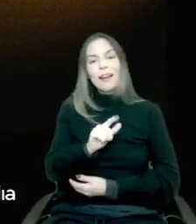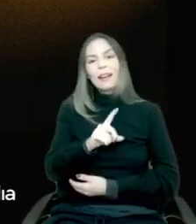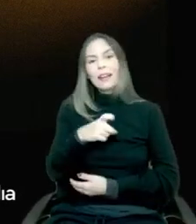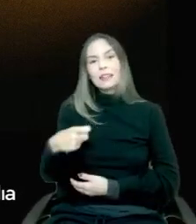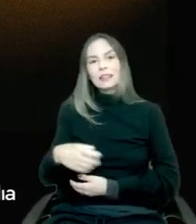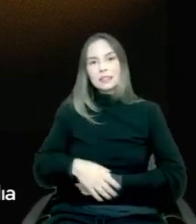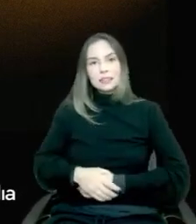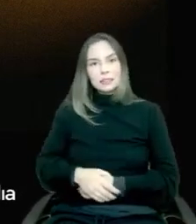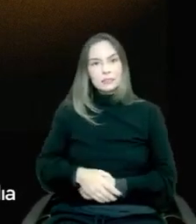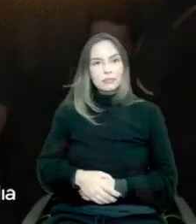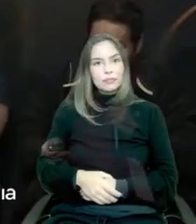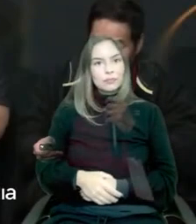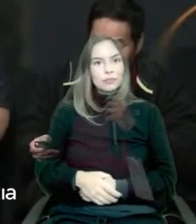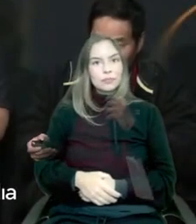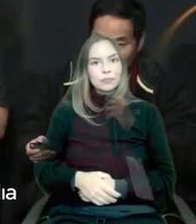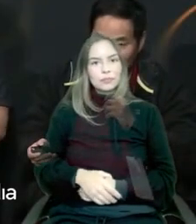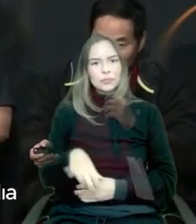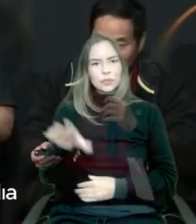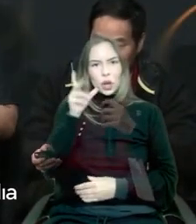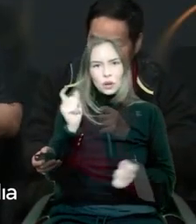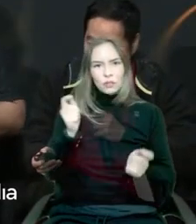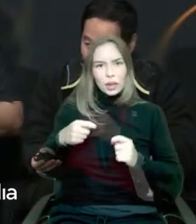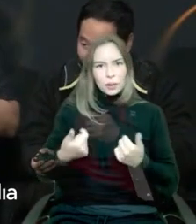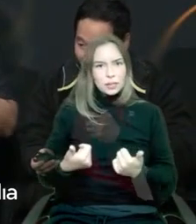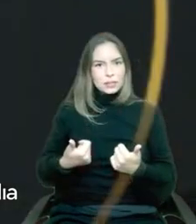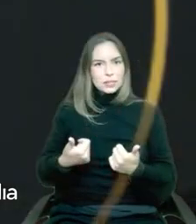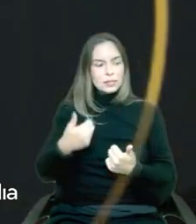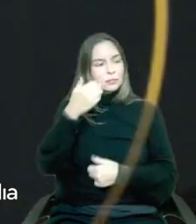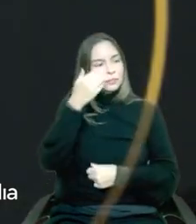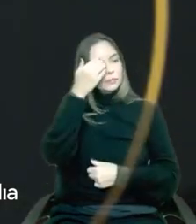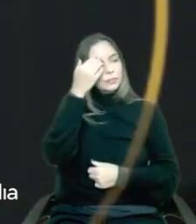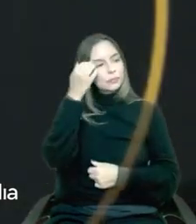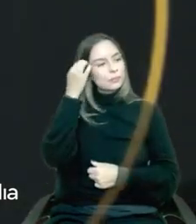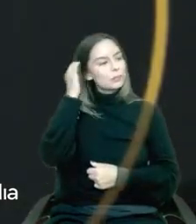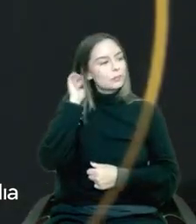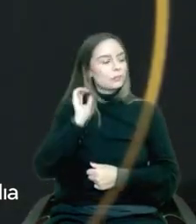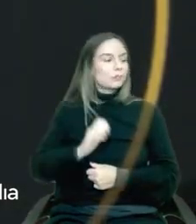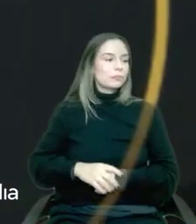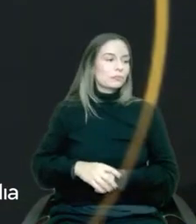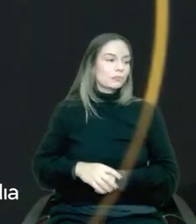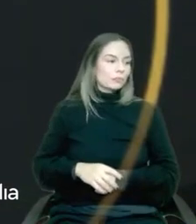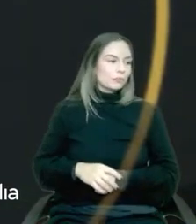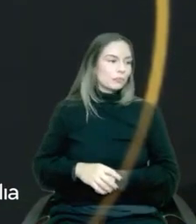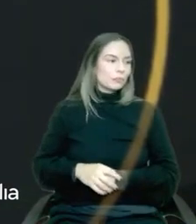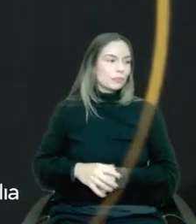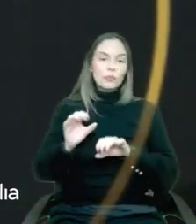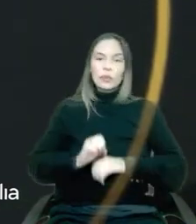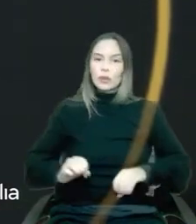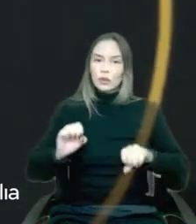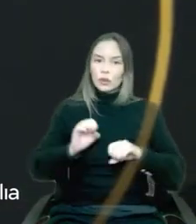Can you hear me? Yep. Good. All right. Is that yours?